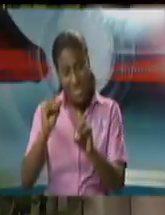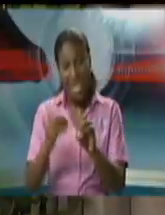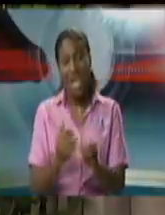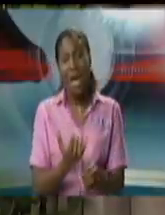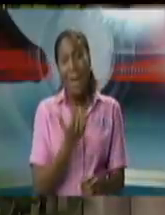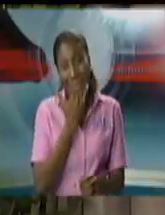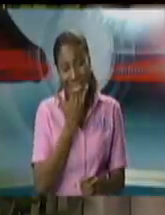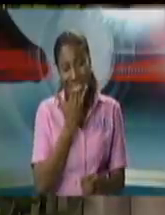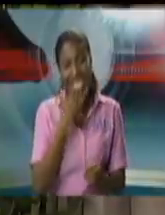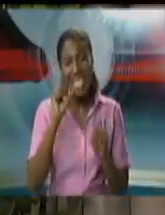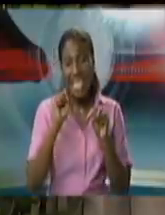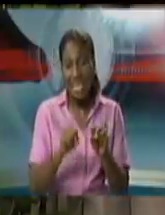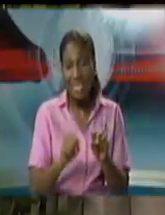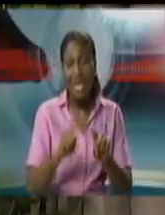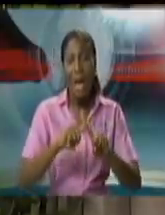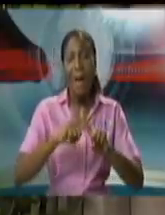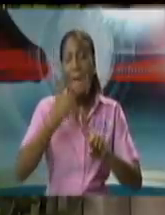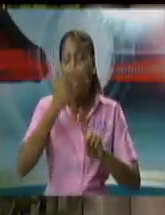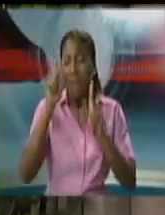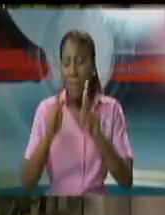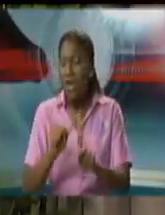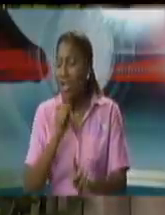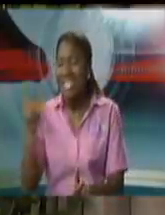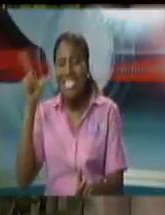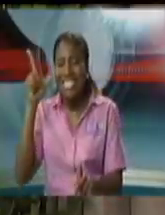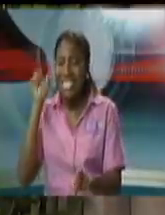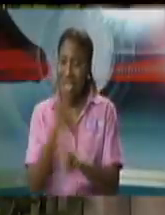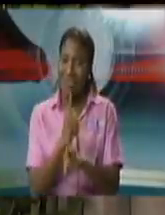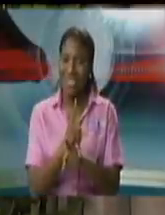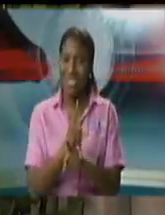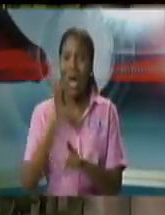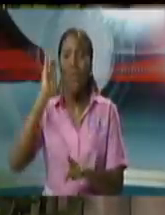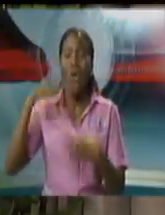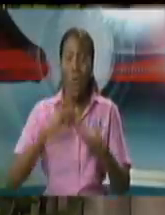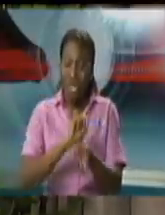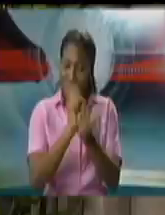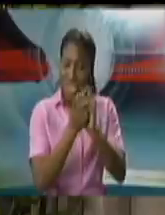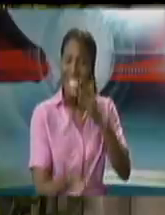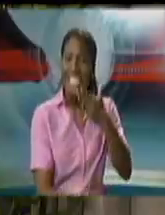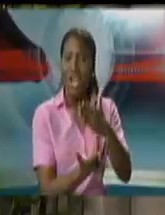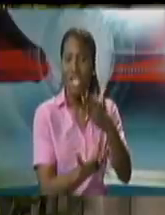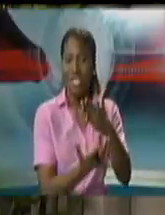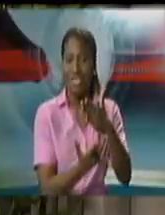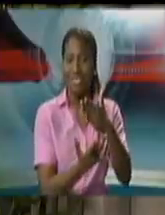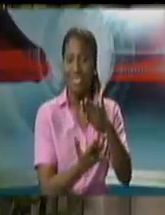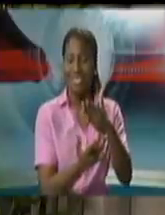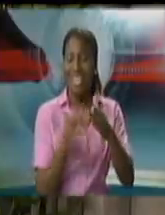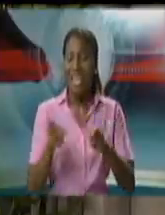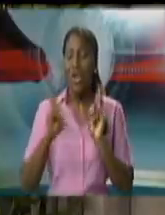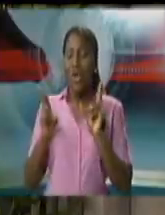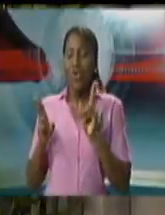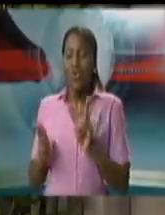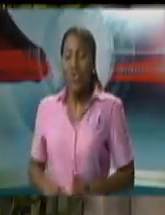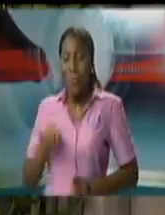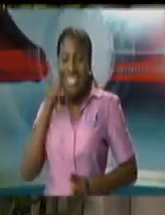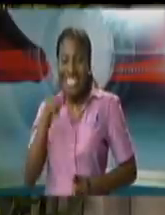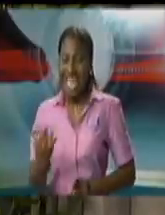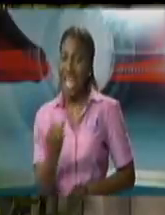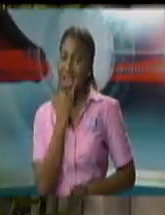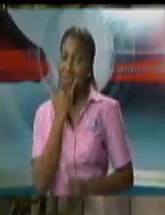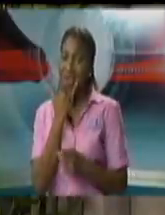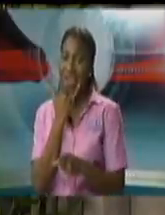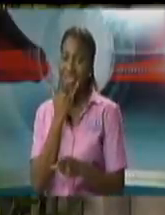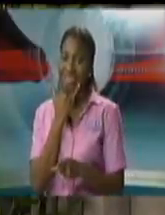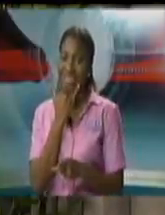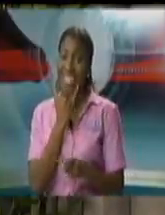hopefully we'll get a different form of technology you just can't fix human error human errors part and parcel of certain things but